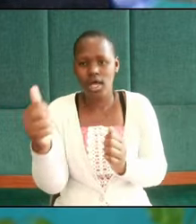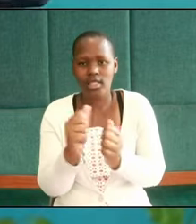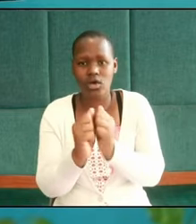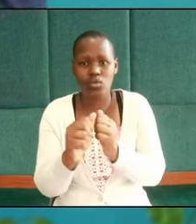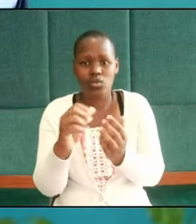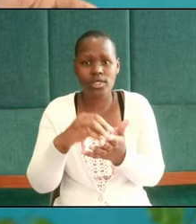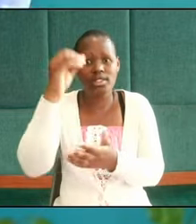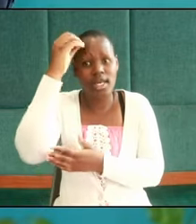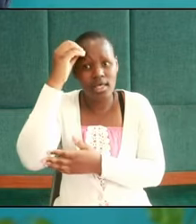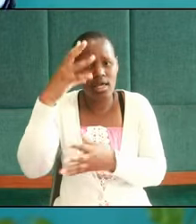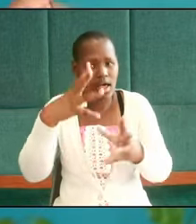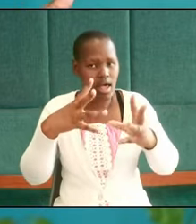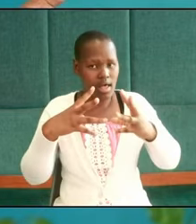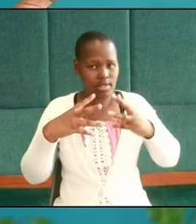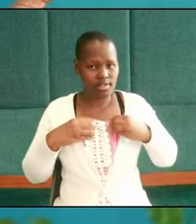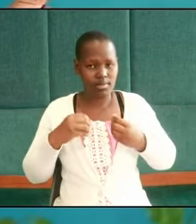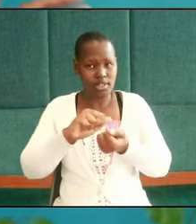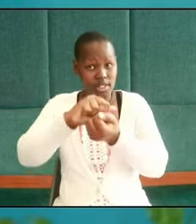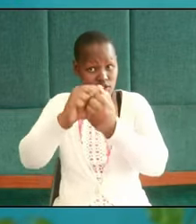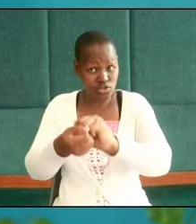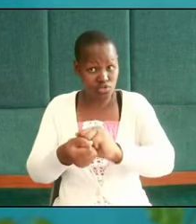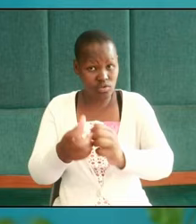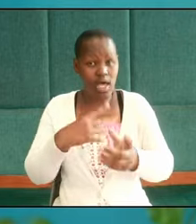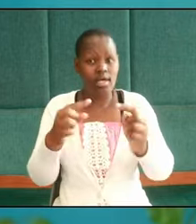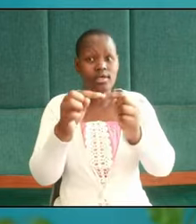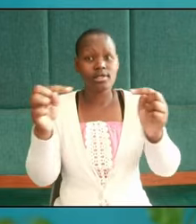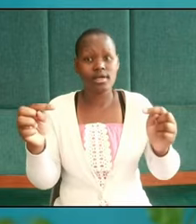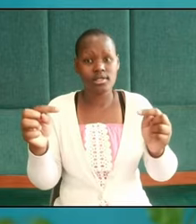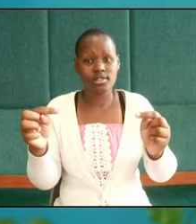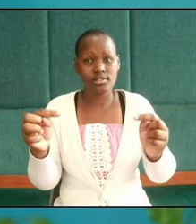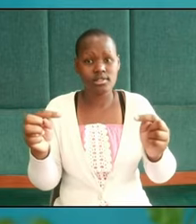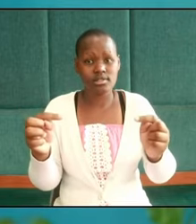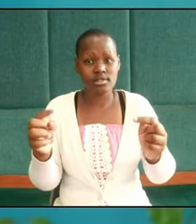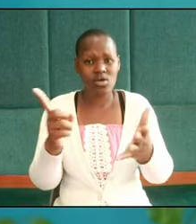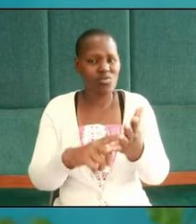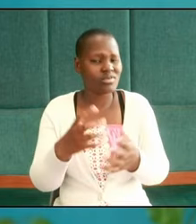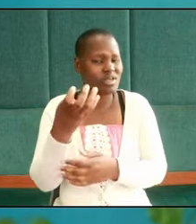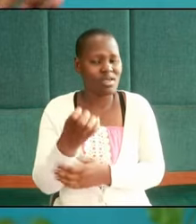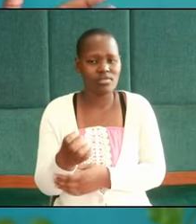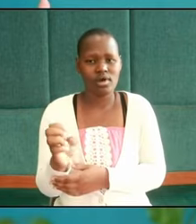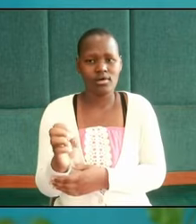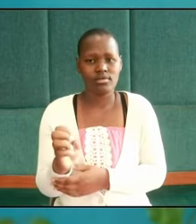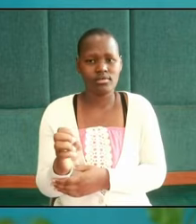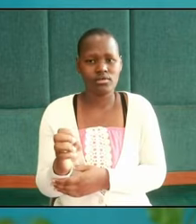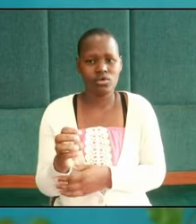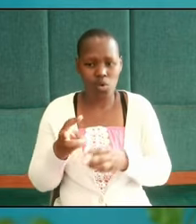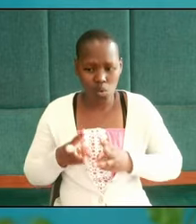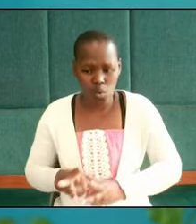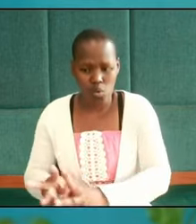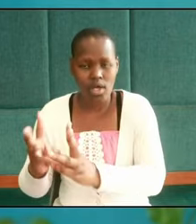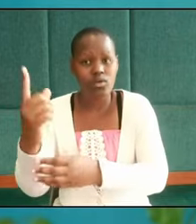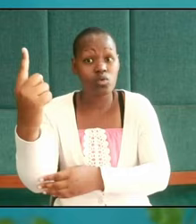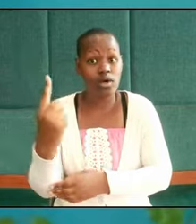is that accept transition and crisis whatever way it